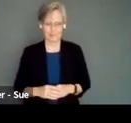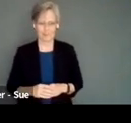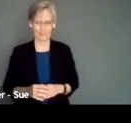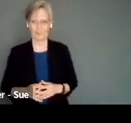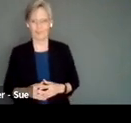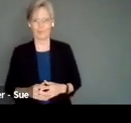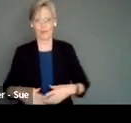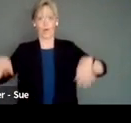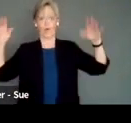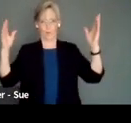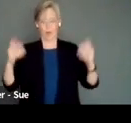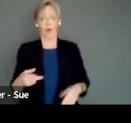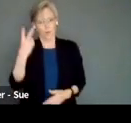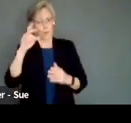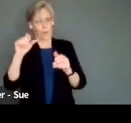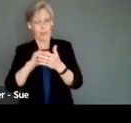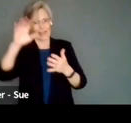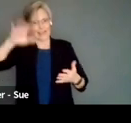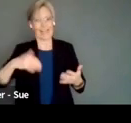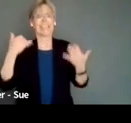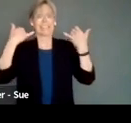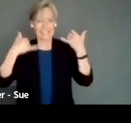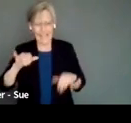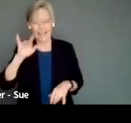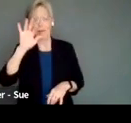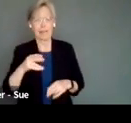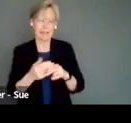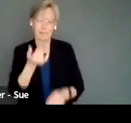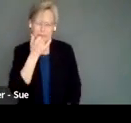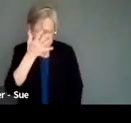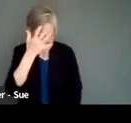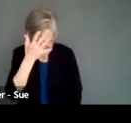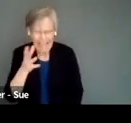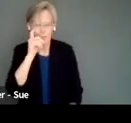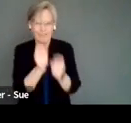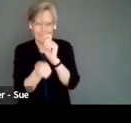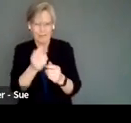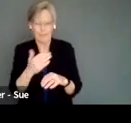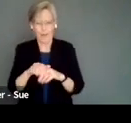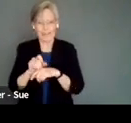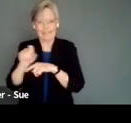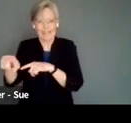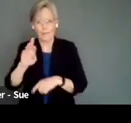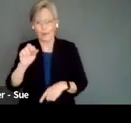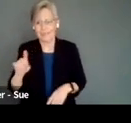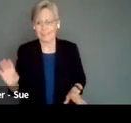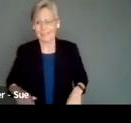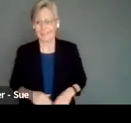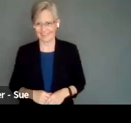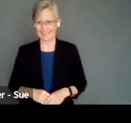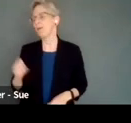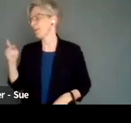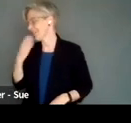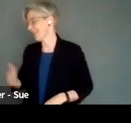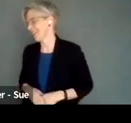Well, two pages of introductions, didn't I still spell your name wrongly? Sorry, Holly, I will correct that before I send the slide deck, Brad. Okay,